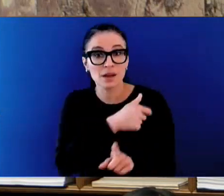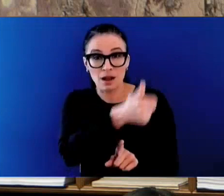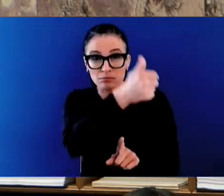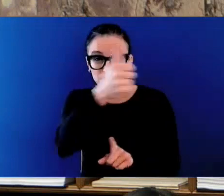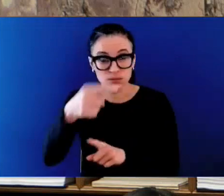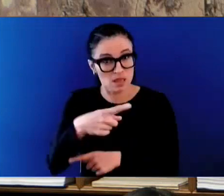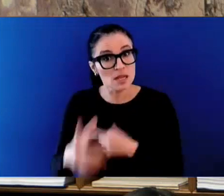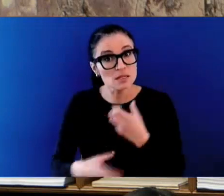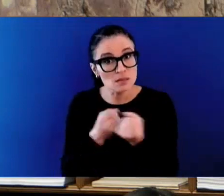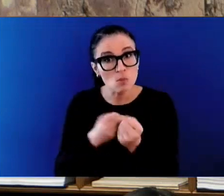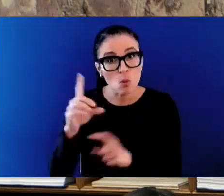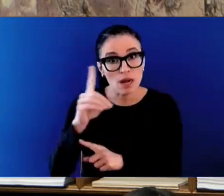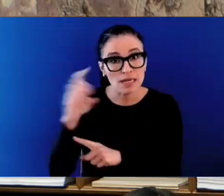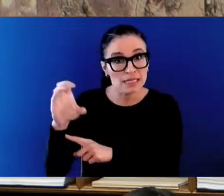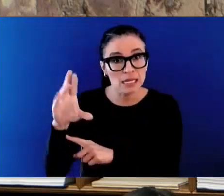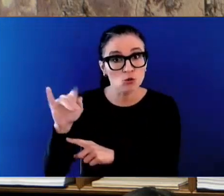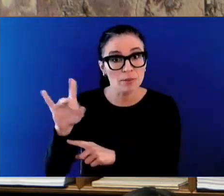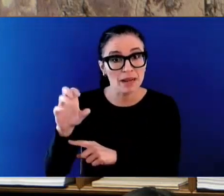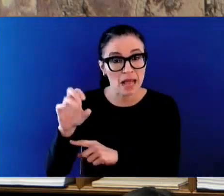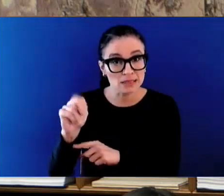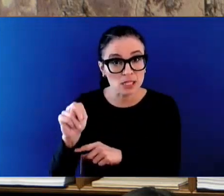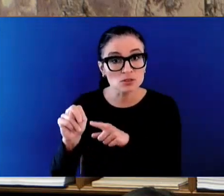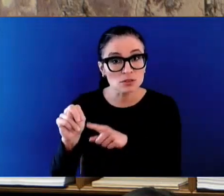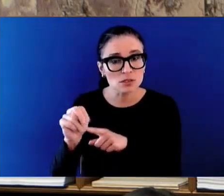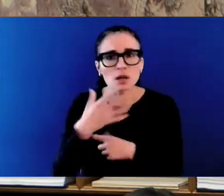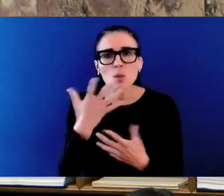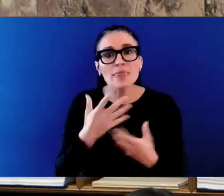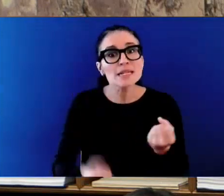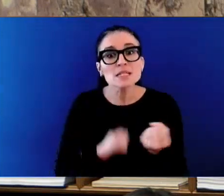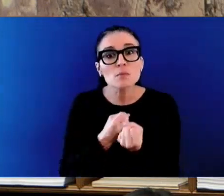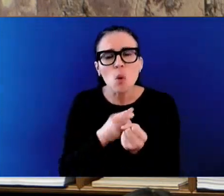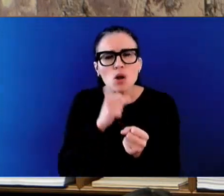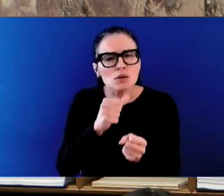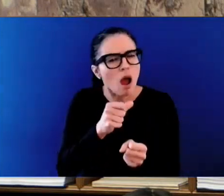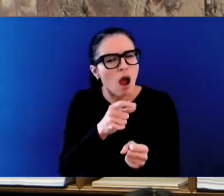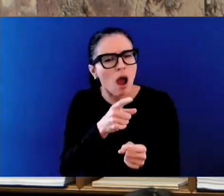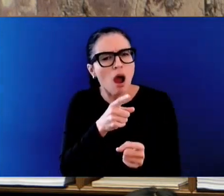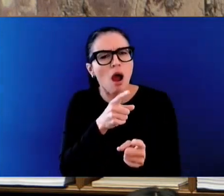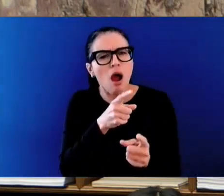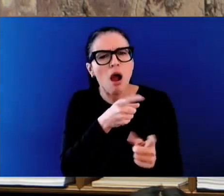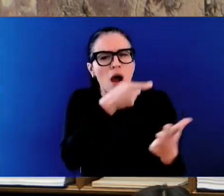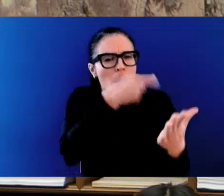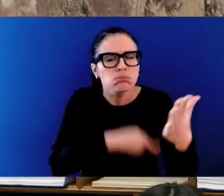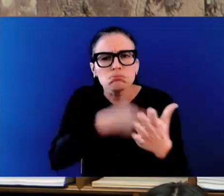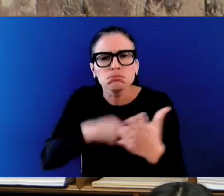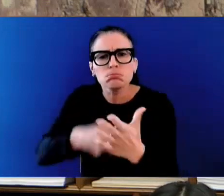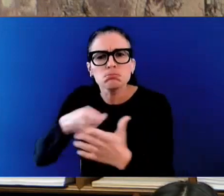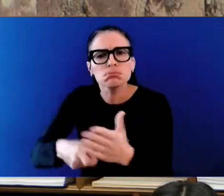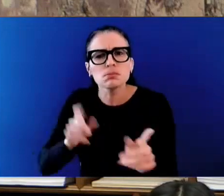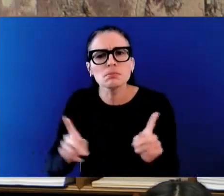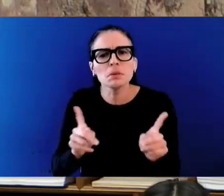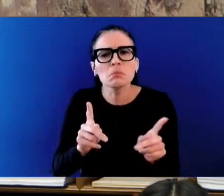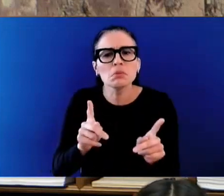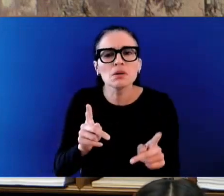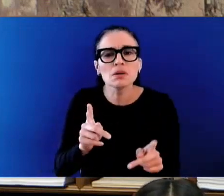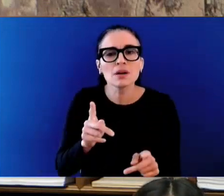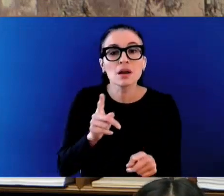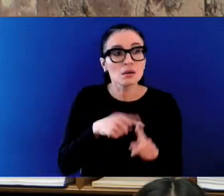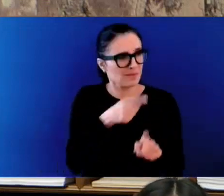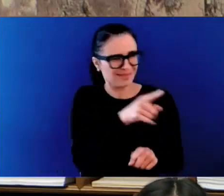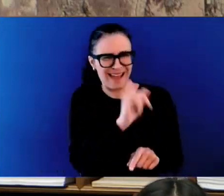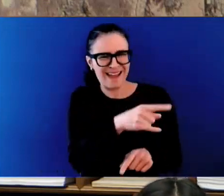charging people for small amounts of drugs, and I agree with that, Hon. Speaker. Those are the words of the Leader of the Opposition, Hon. Speaker.